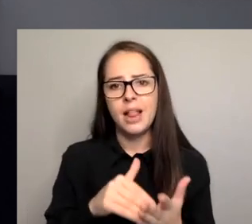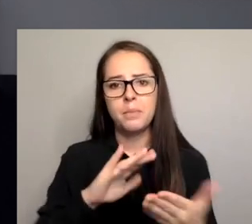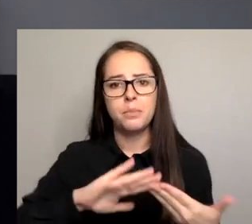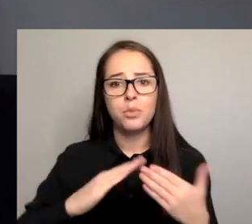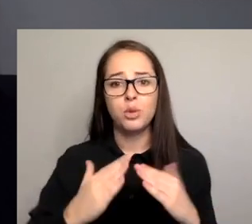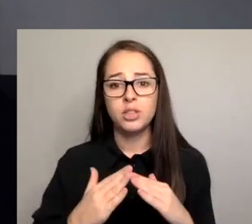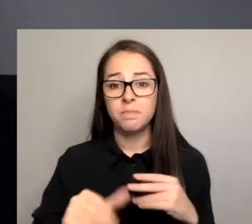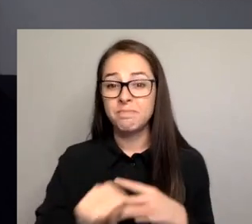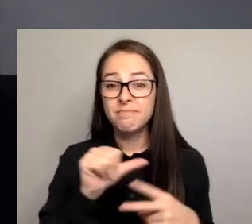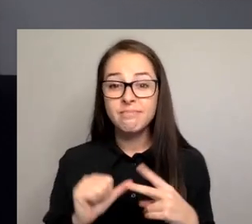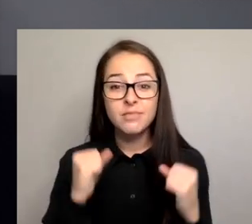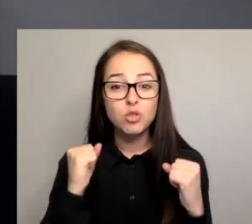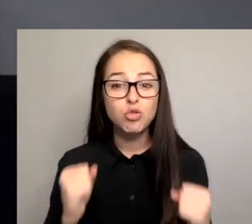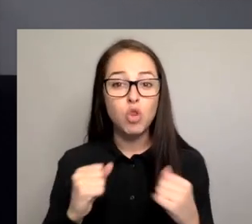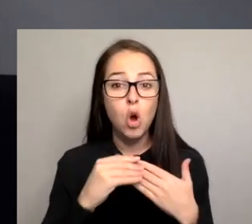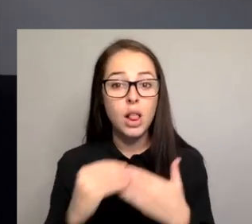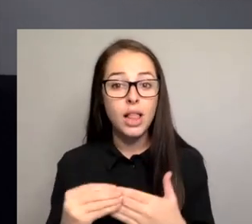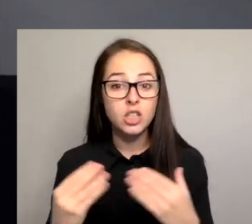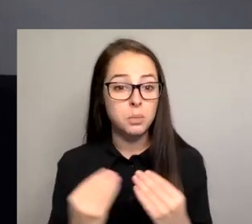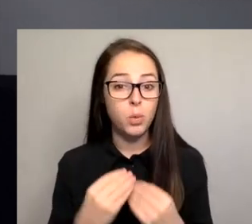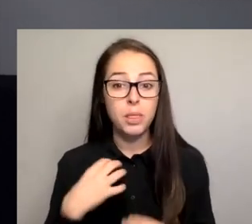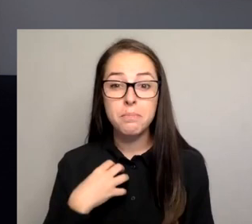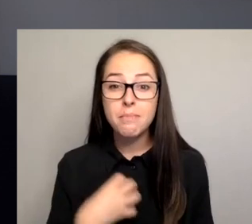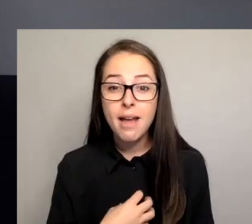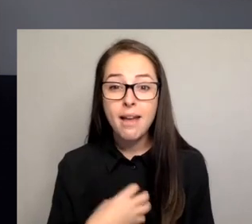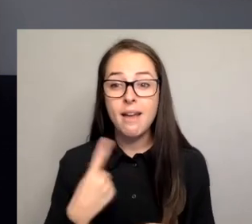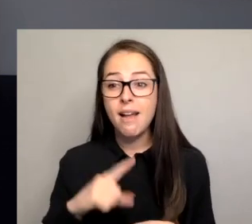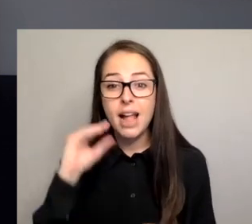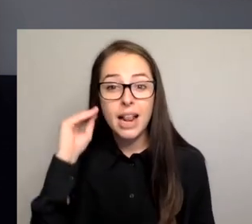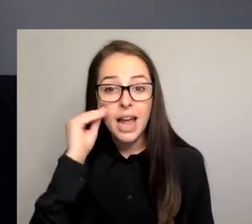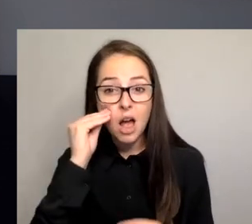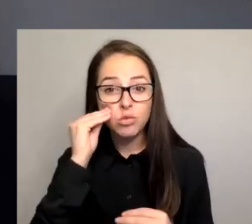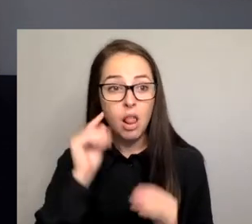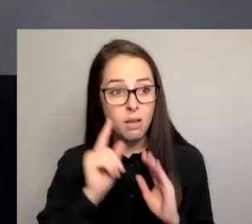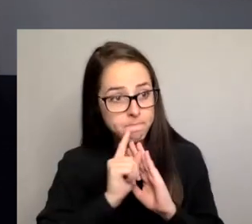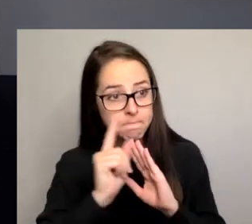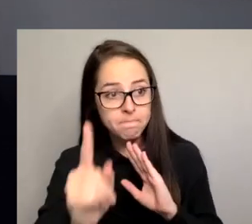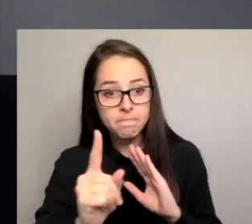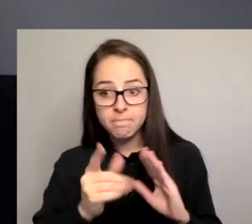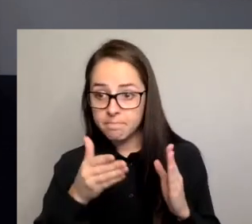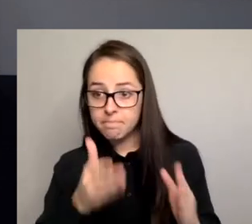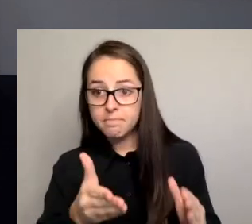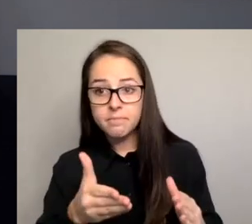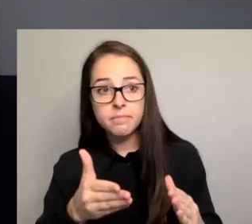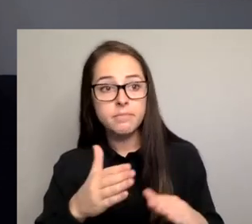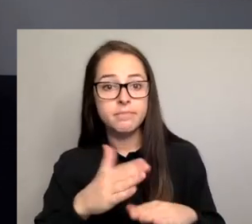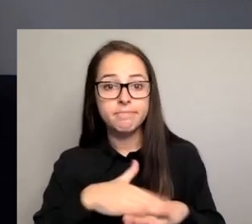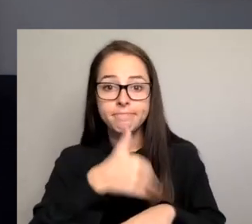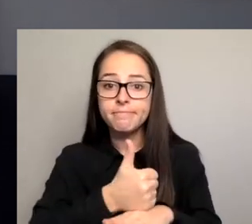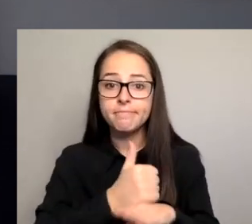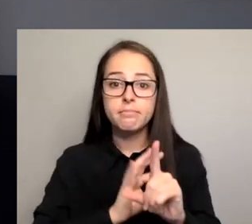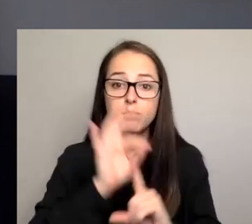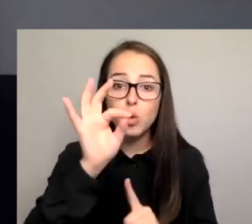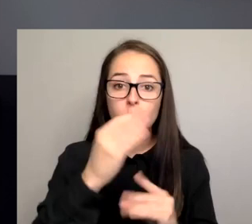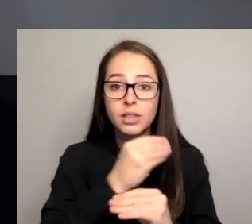leadership by mayors and councillors, committing a council to take action is a thing that can make a real